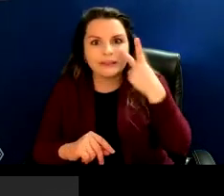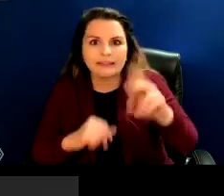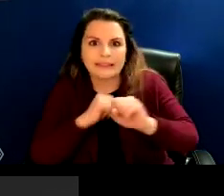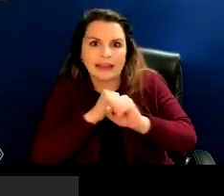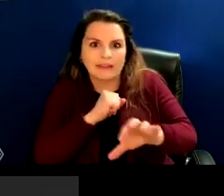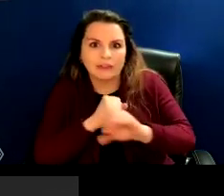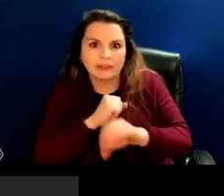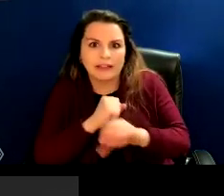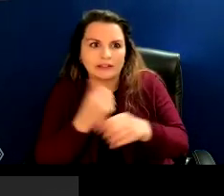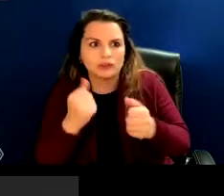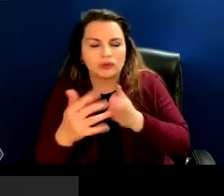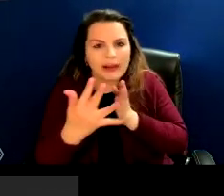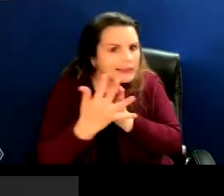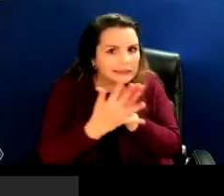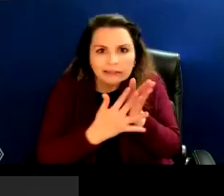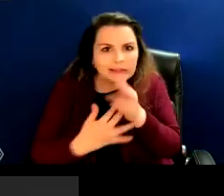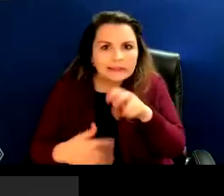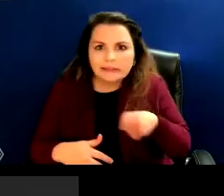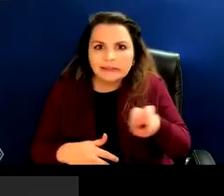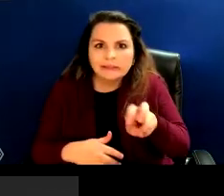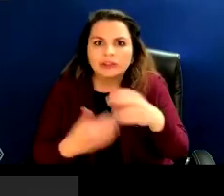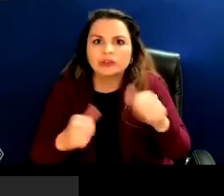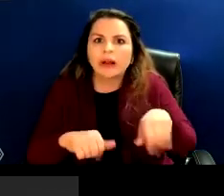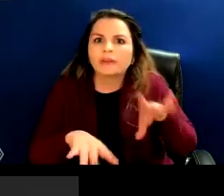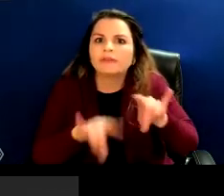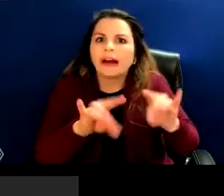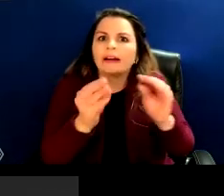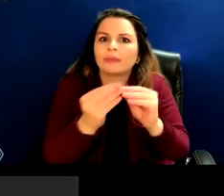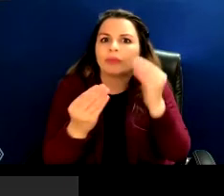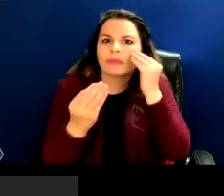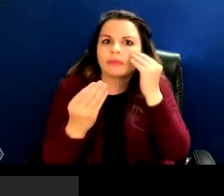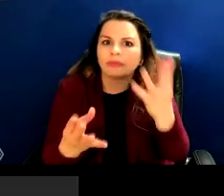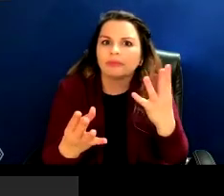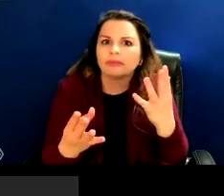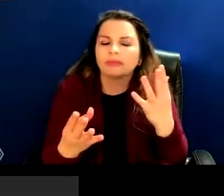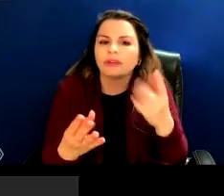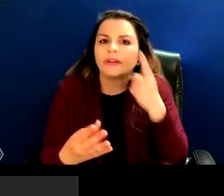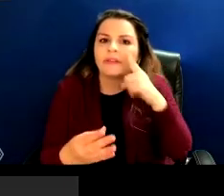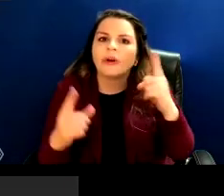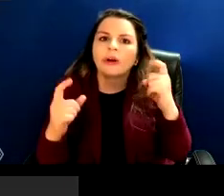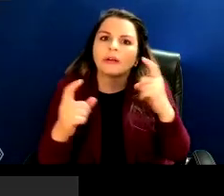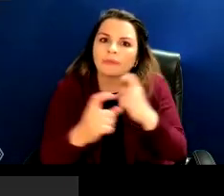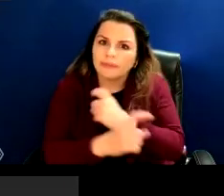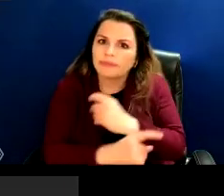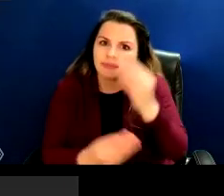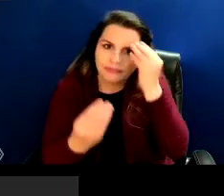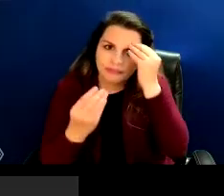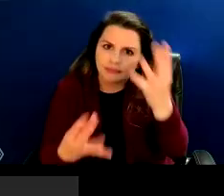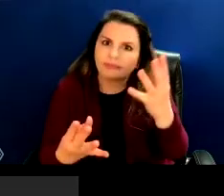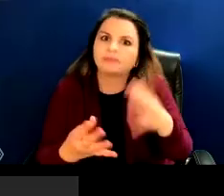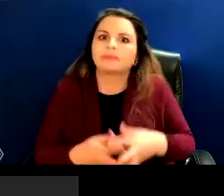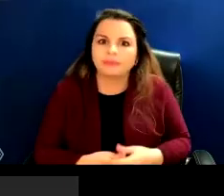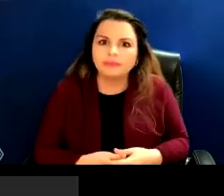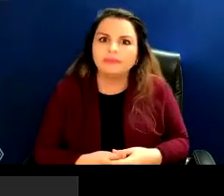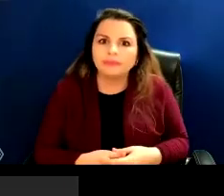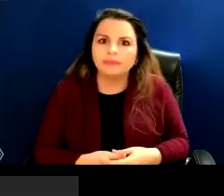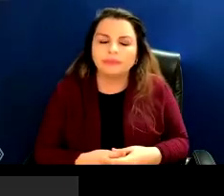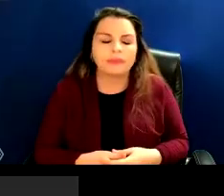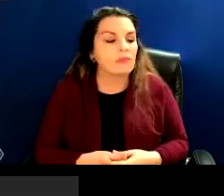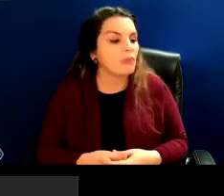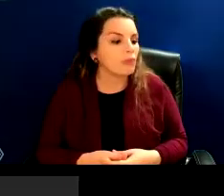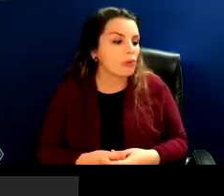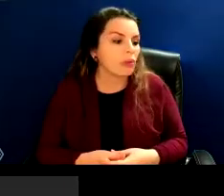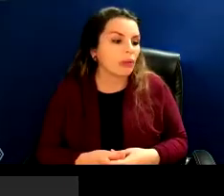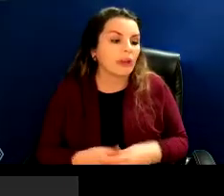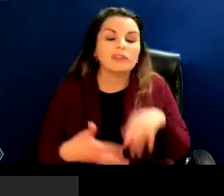to help them navigate these incredible complex information needs. All right. So,